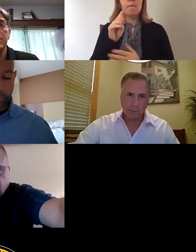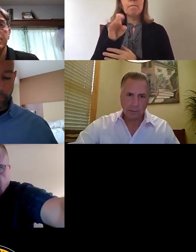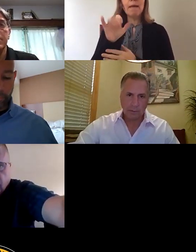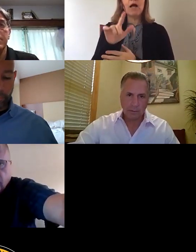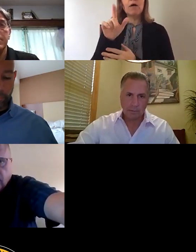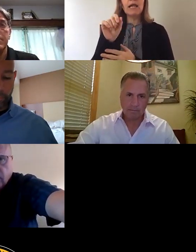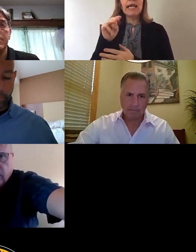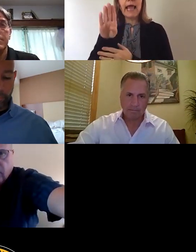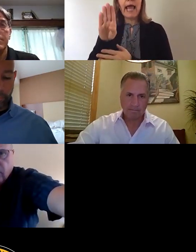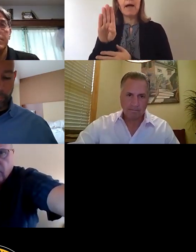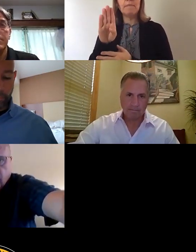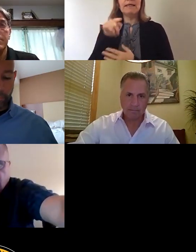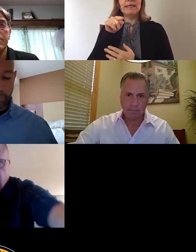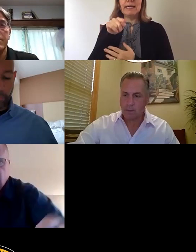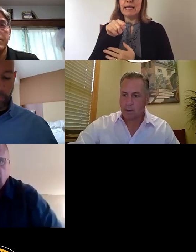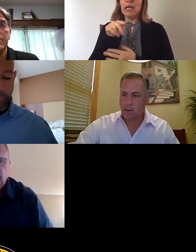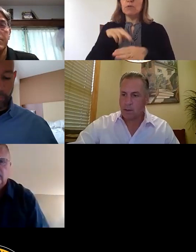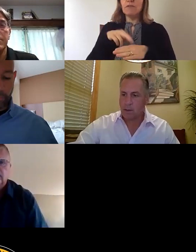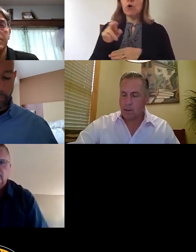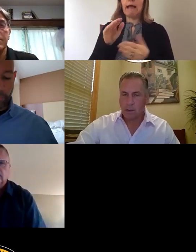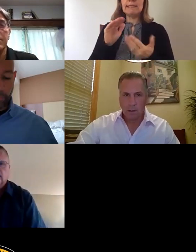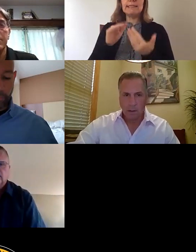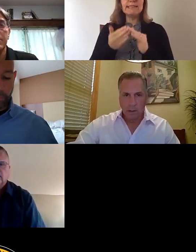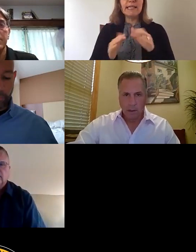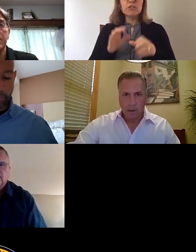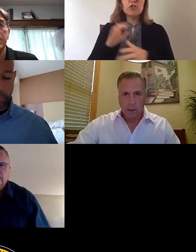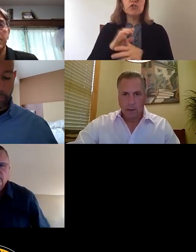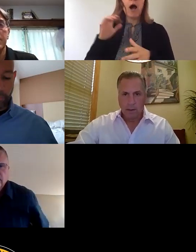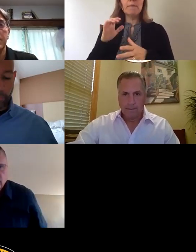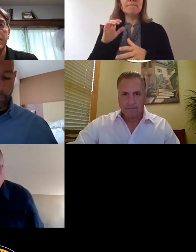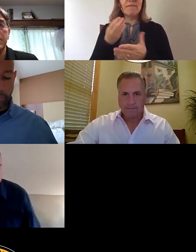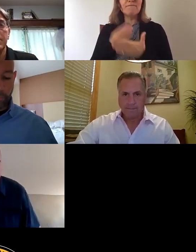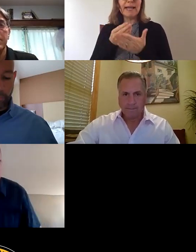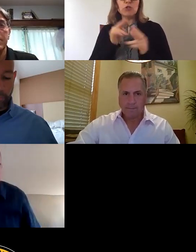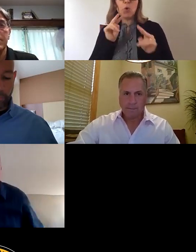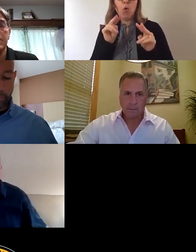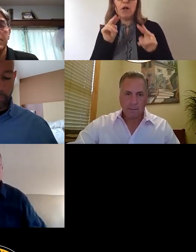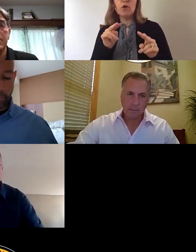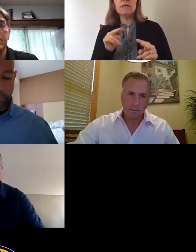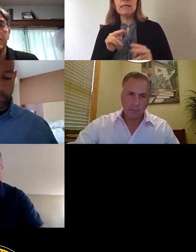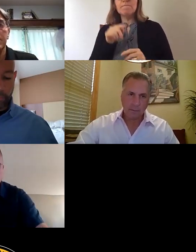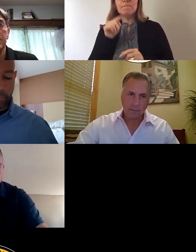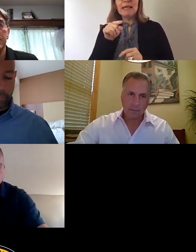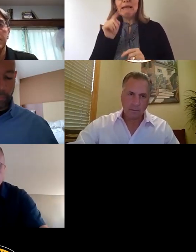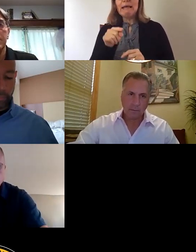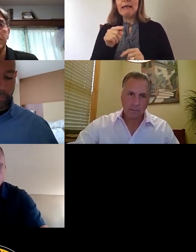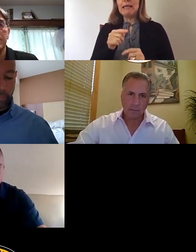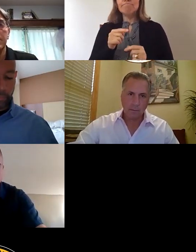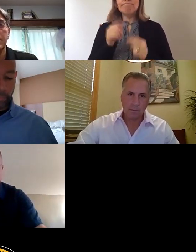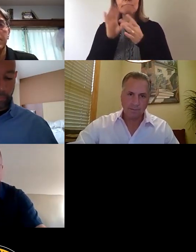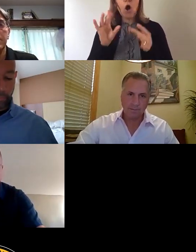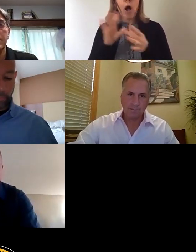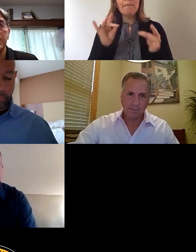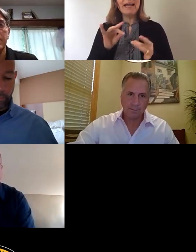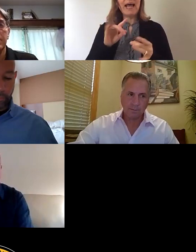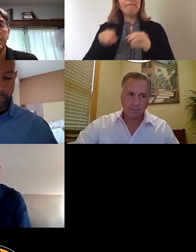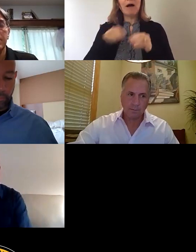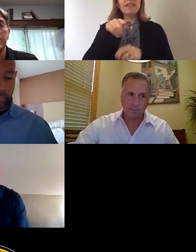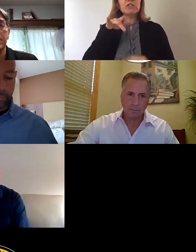as the city's top financial watchdog, spoke out and questioned this premature timing of this proposal.